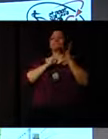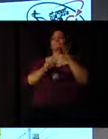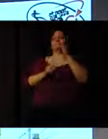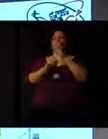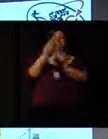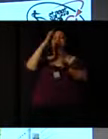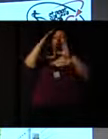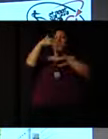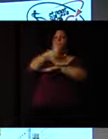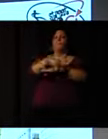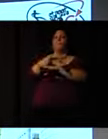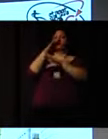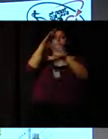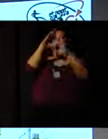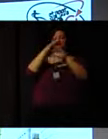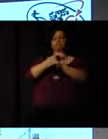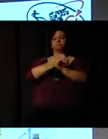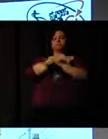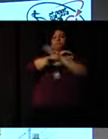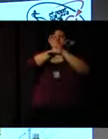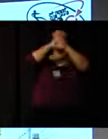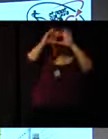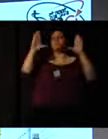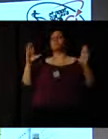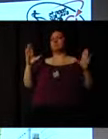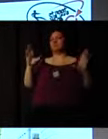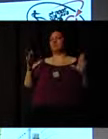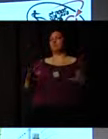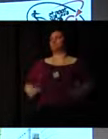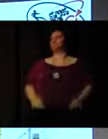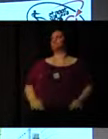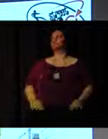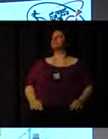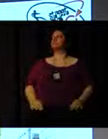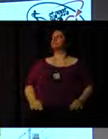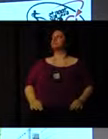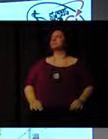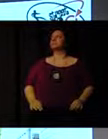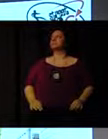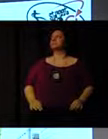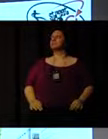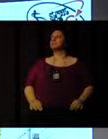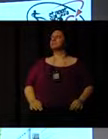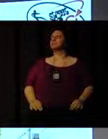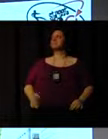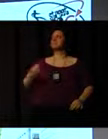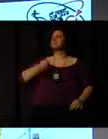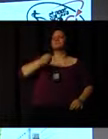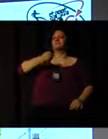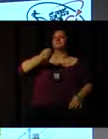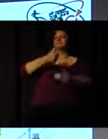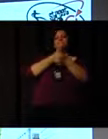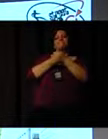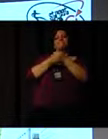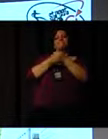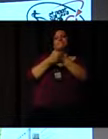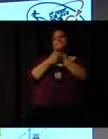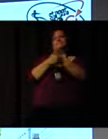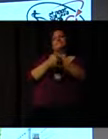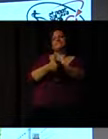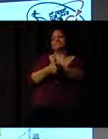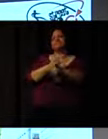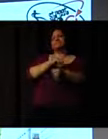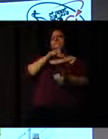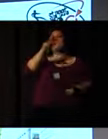to sort of cheer the torch on its journey. What we were fortunate in doing is we got 50 young people who had a chance